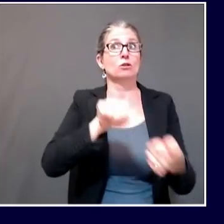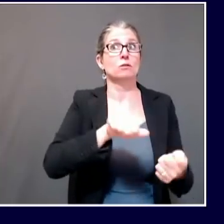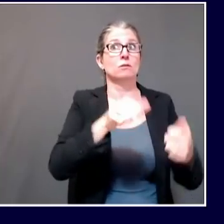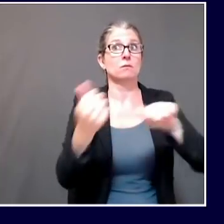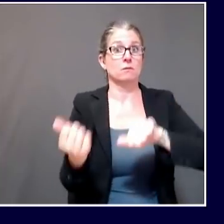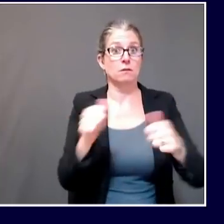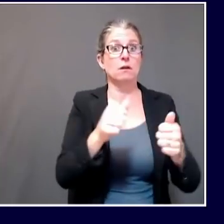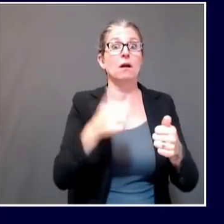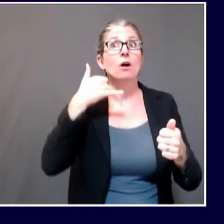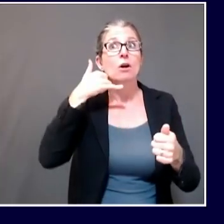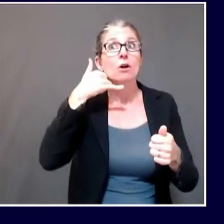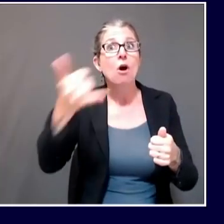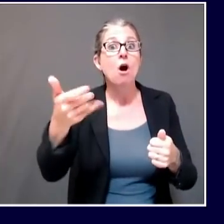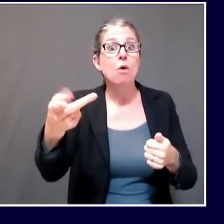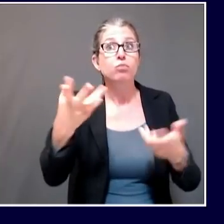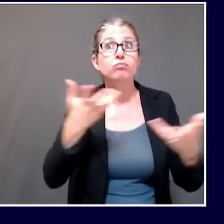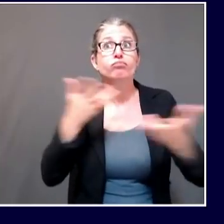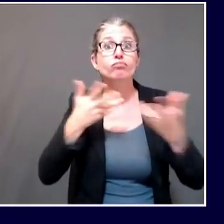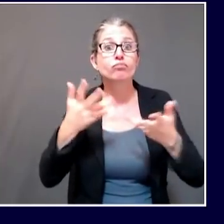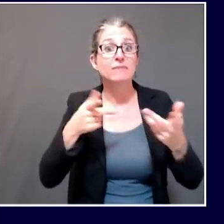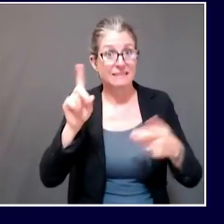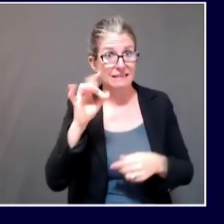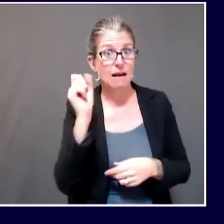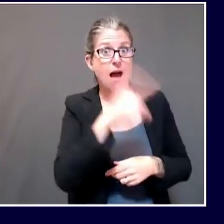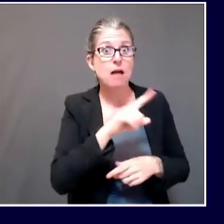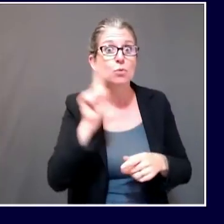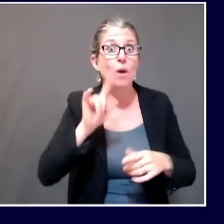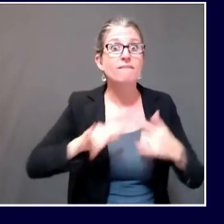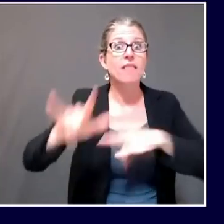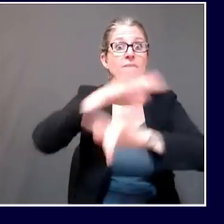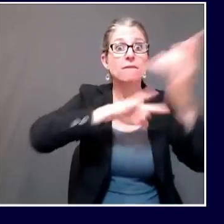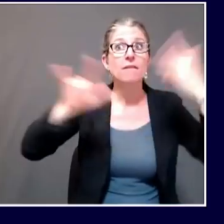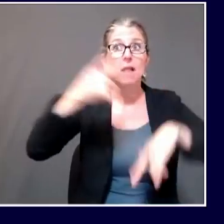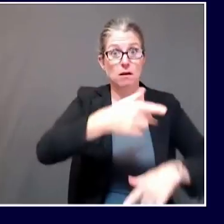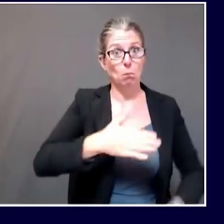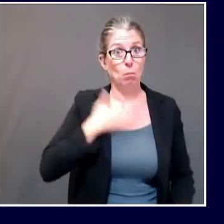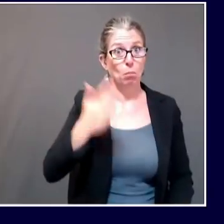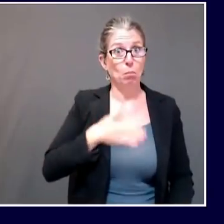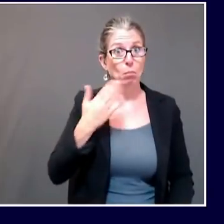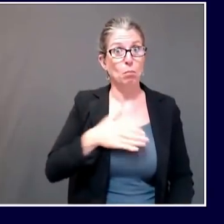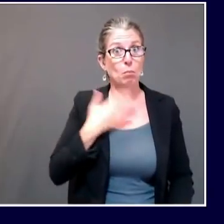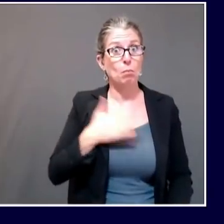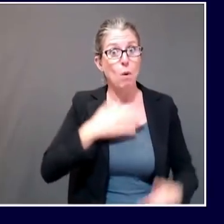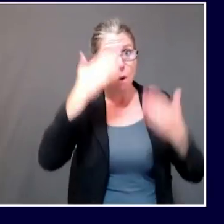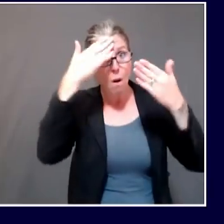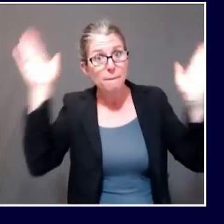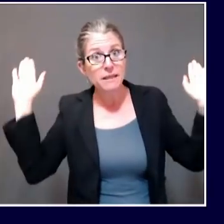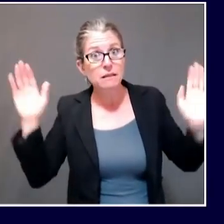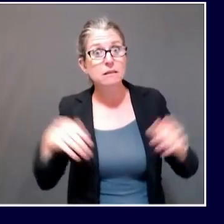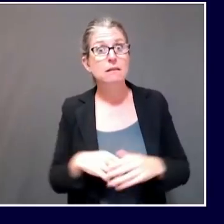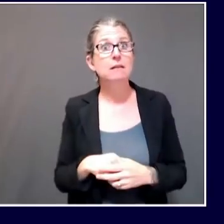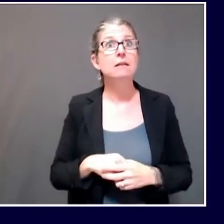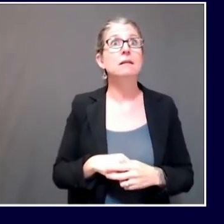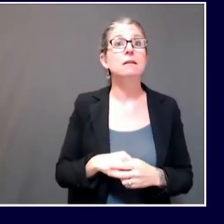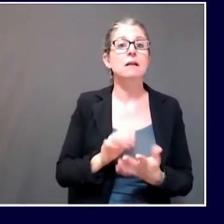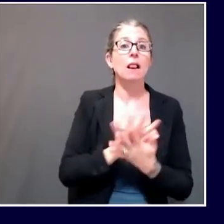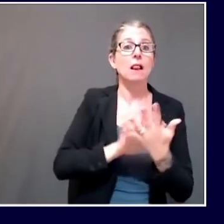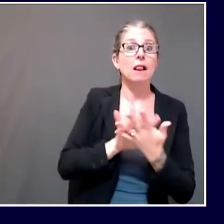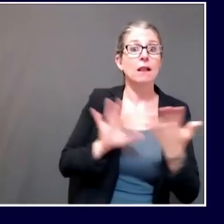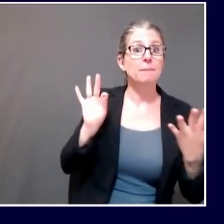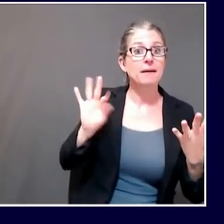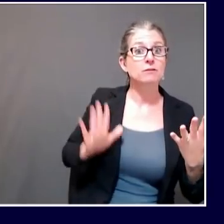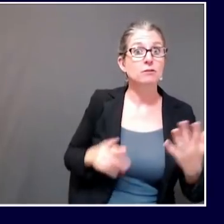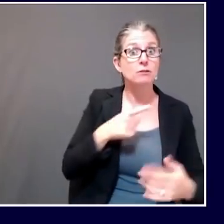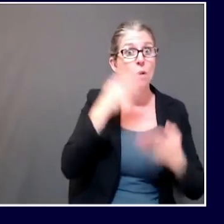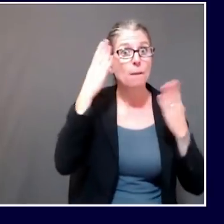that investigation. And I think for many members, this is something new. They may not have spent